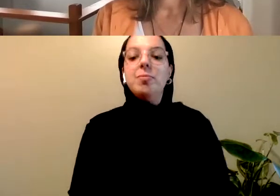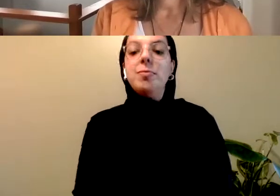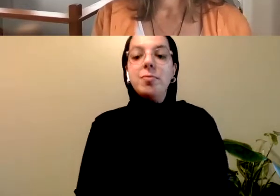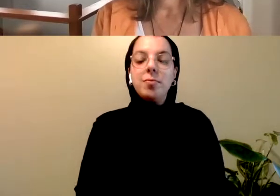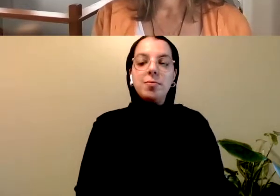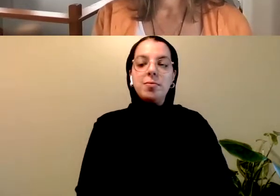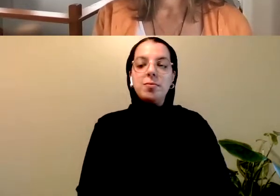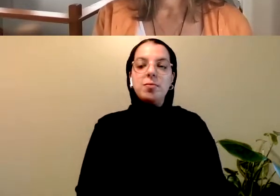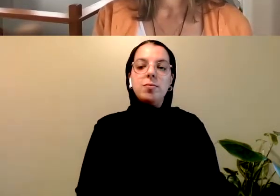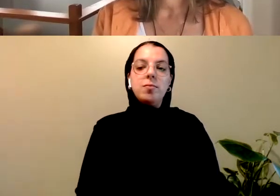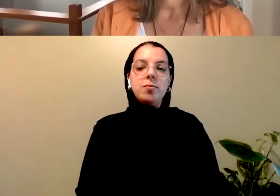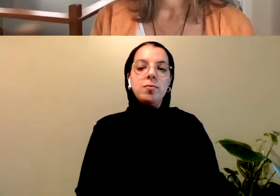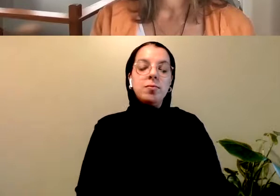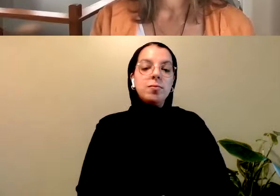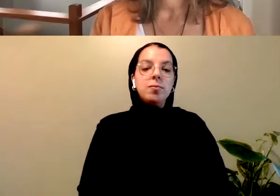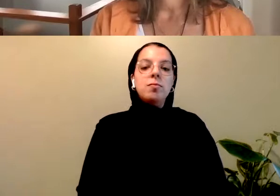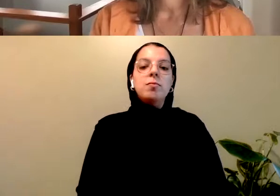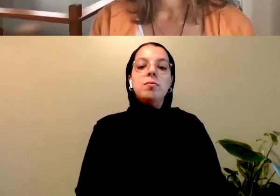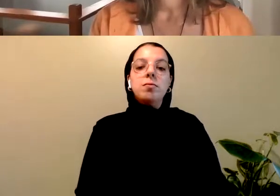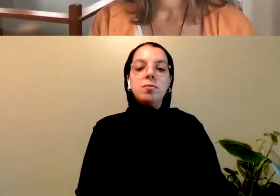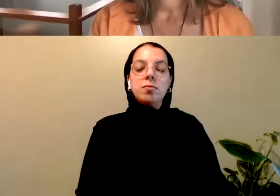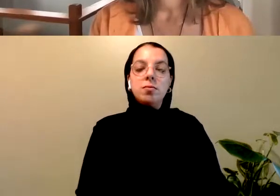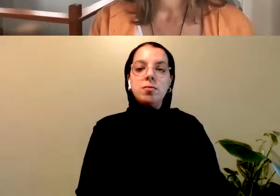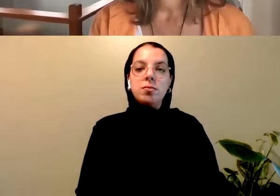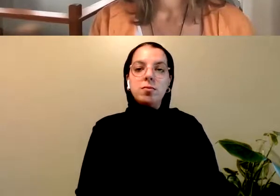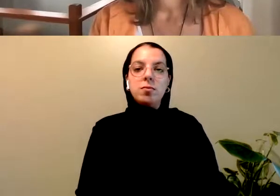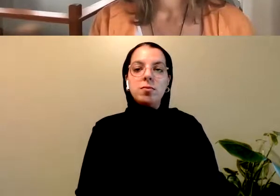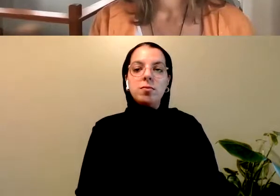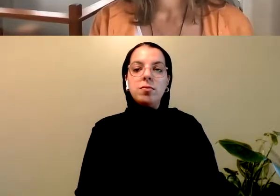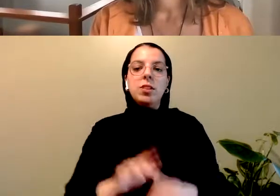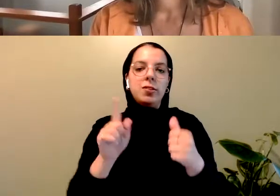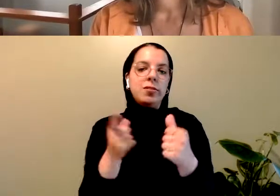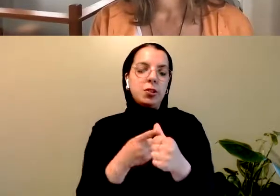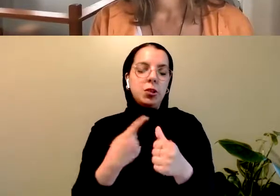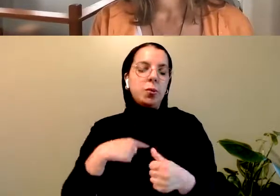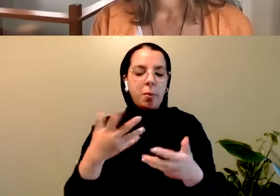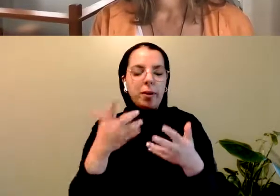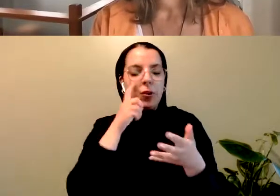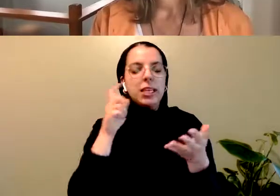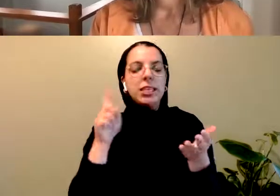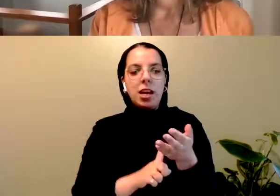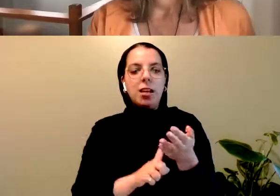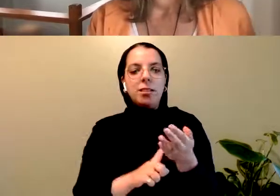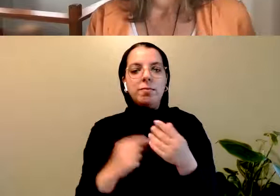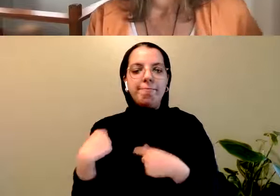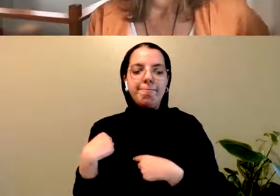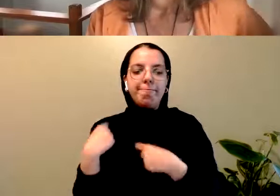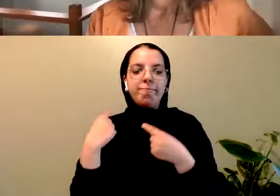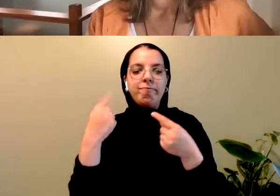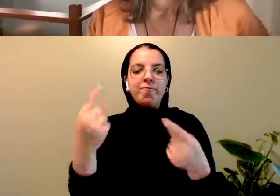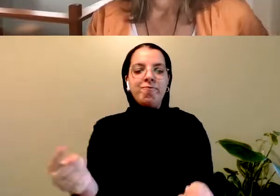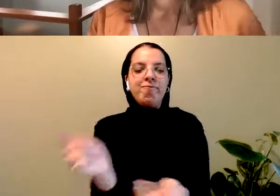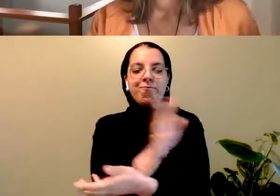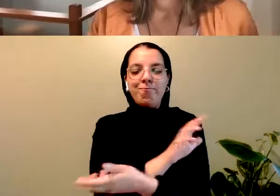we want to recognize the great damage that has been happening to Indigenous